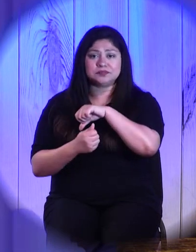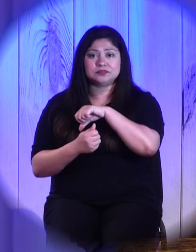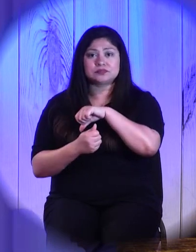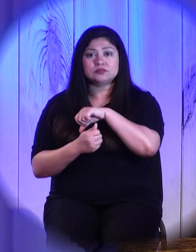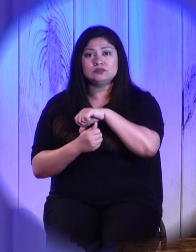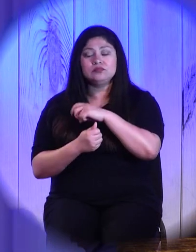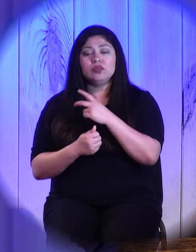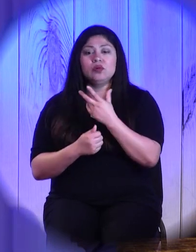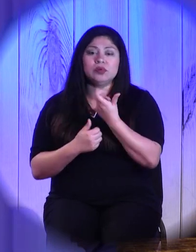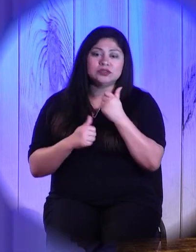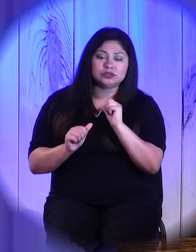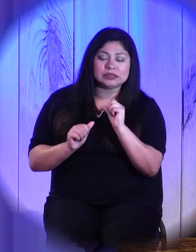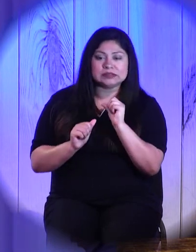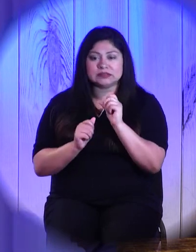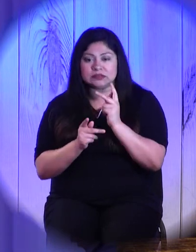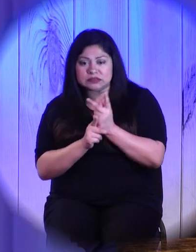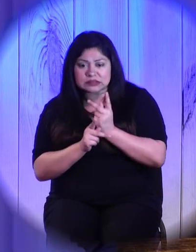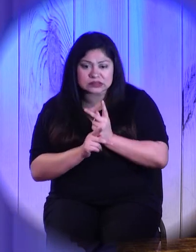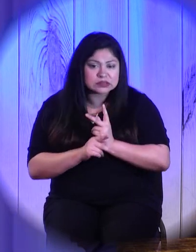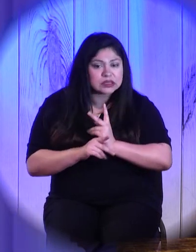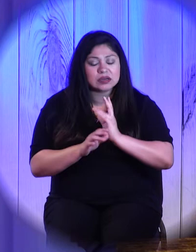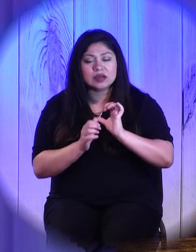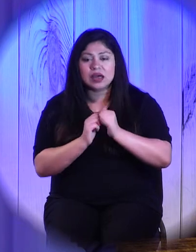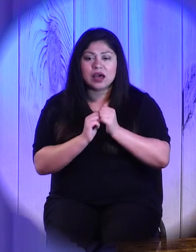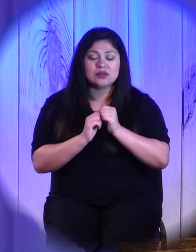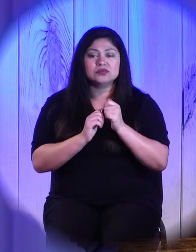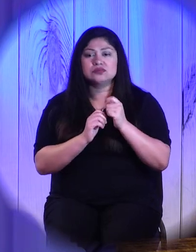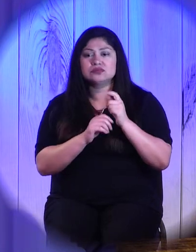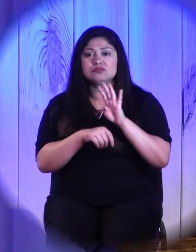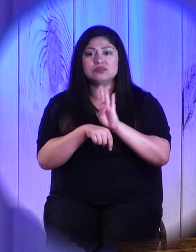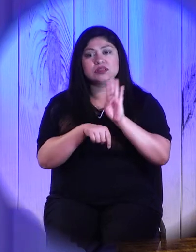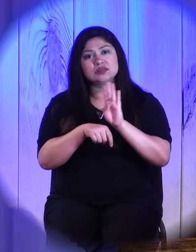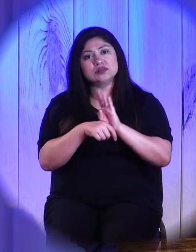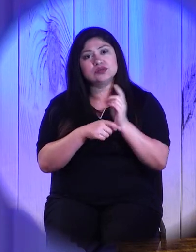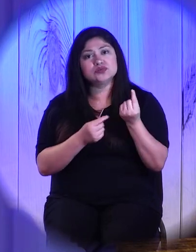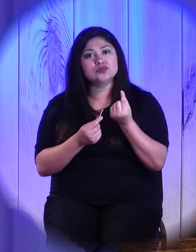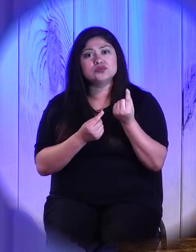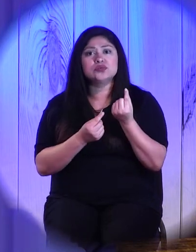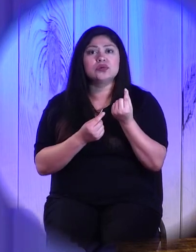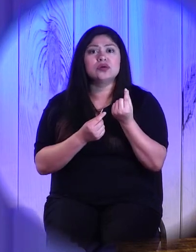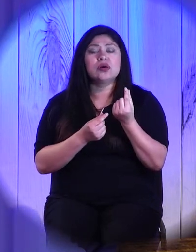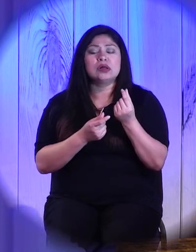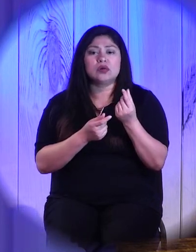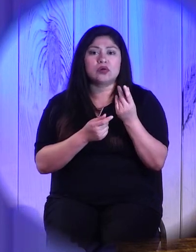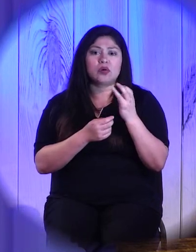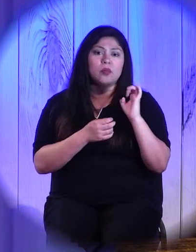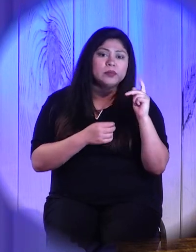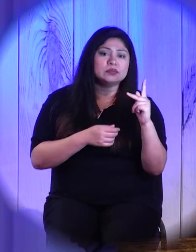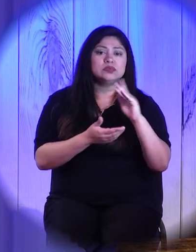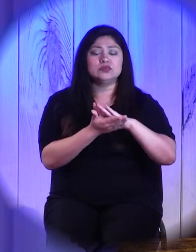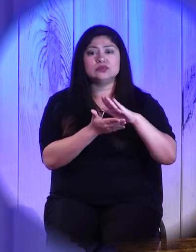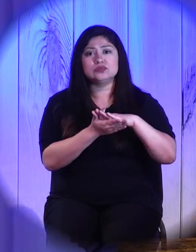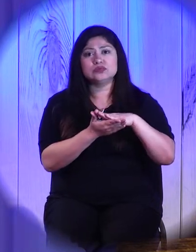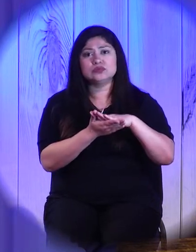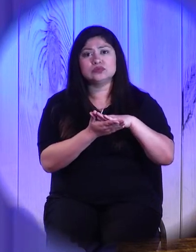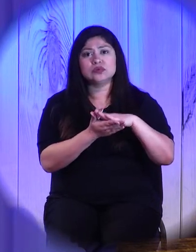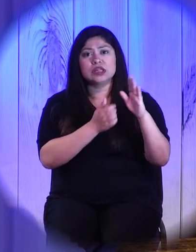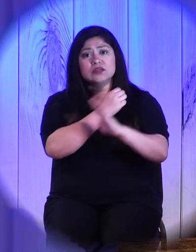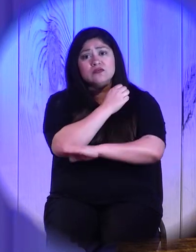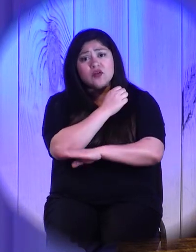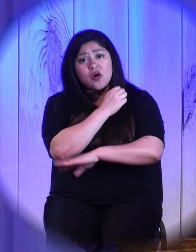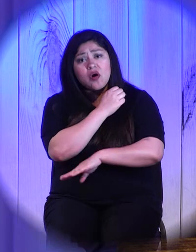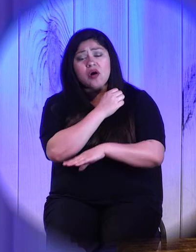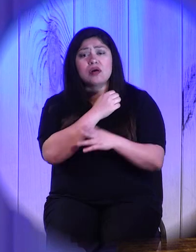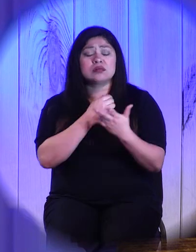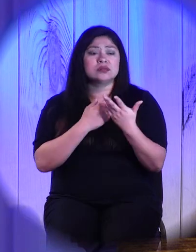with one another, as we navigate what it looks like to go back to school in the fall. As we navigate all of those things, just human